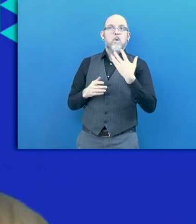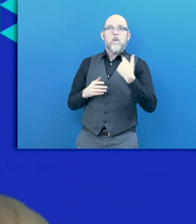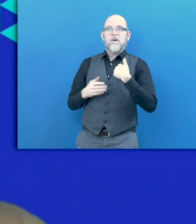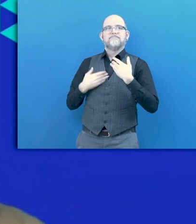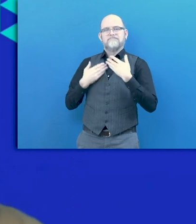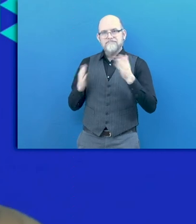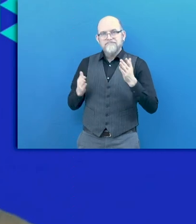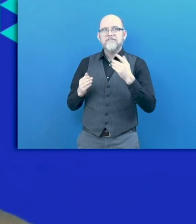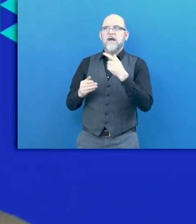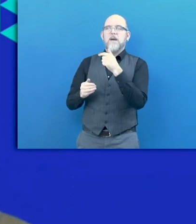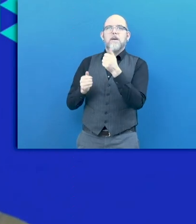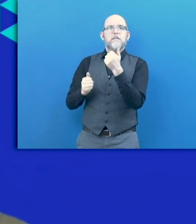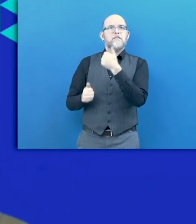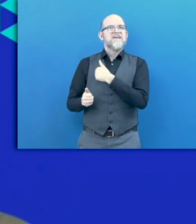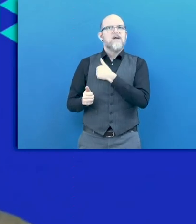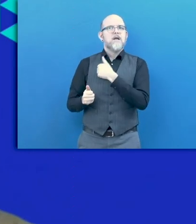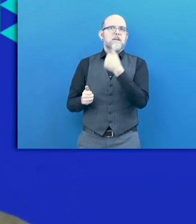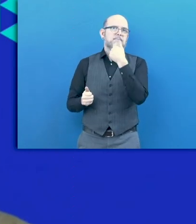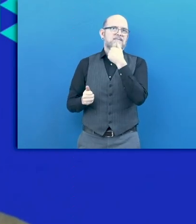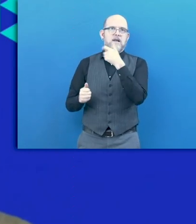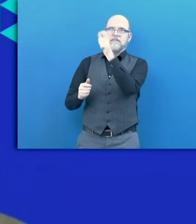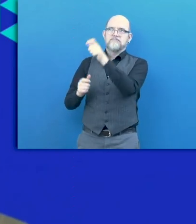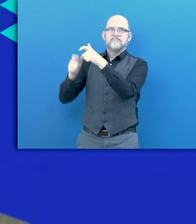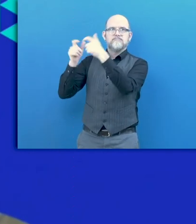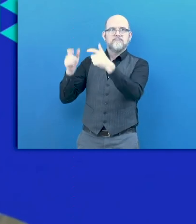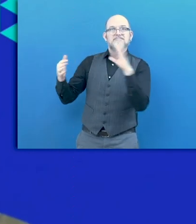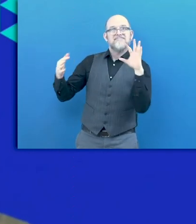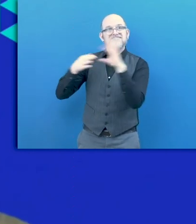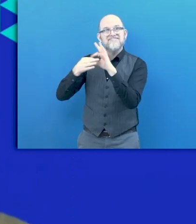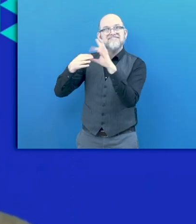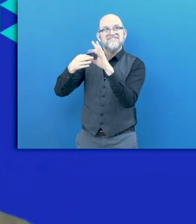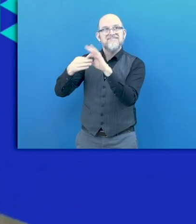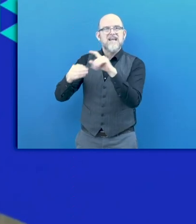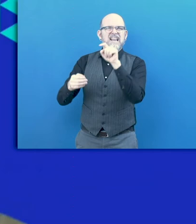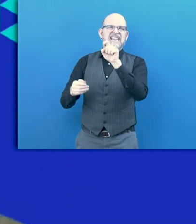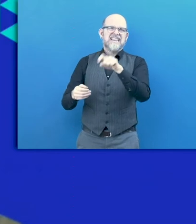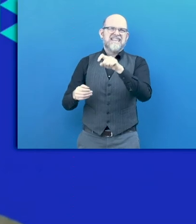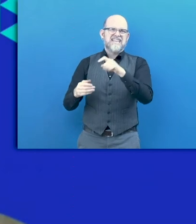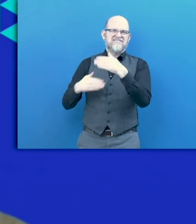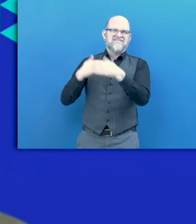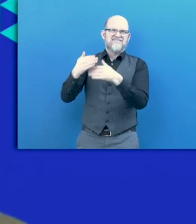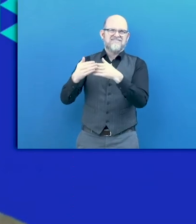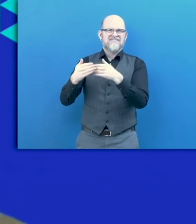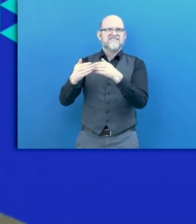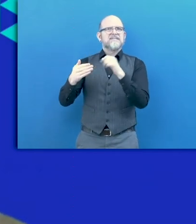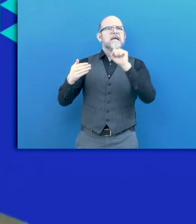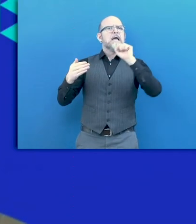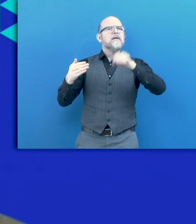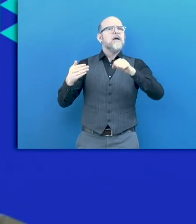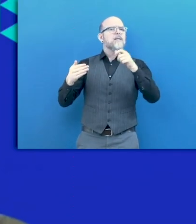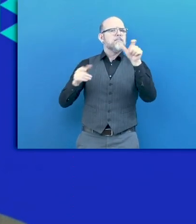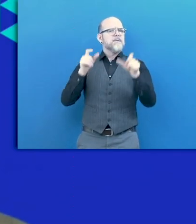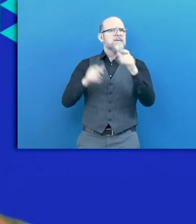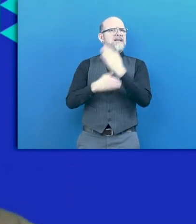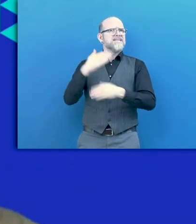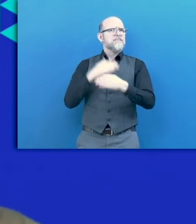which is, in my view at least, what is needed in order to promote the employment of persons with disabilities in the